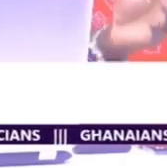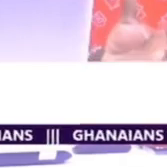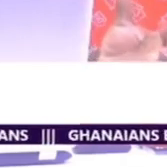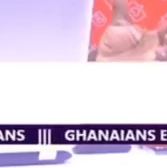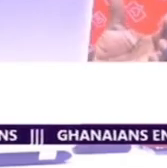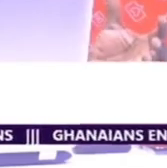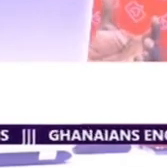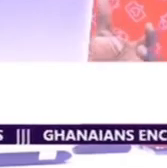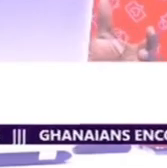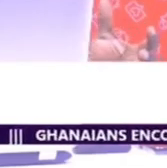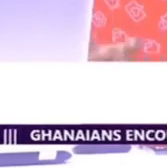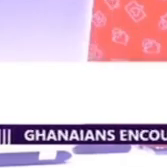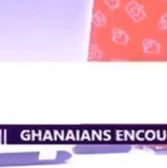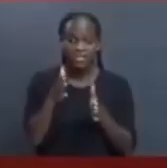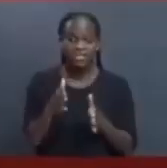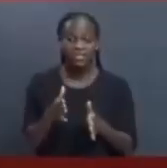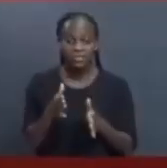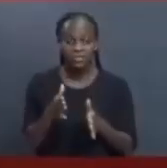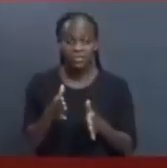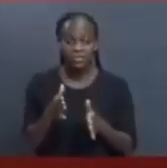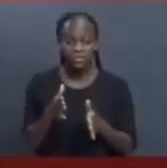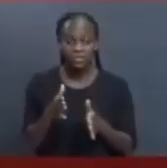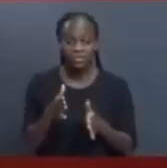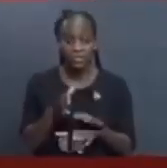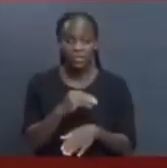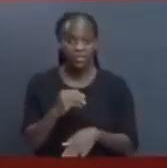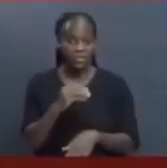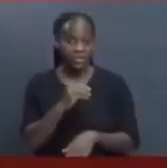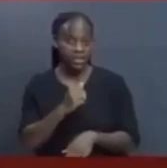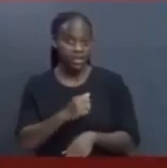crossroads. The Attorney General,